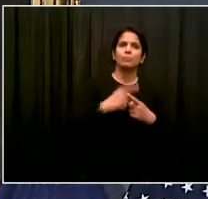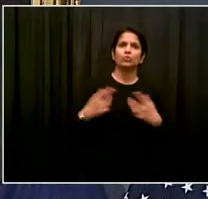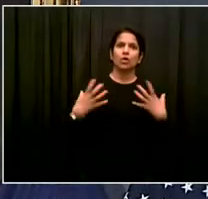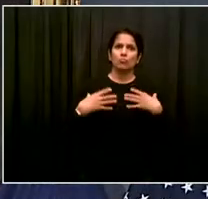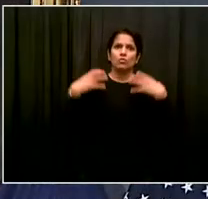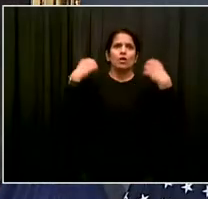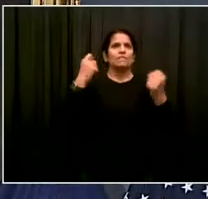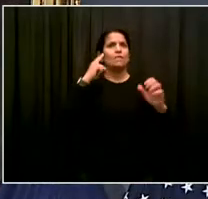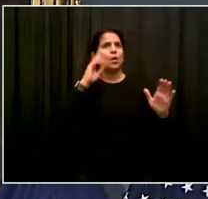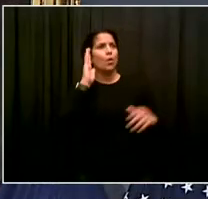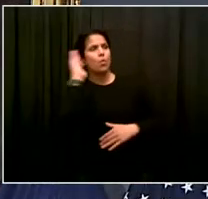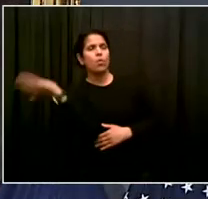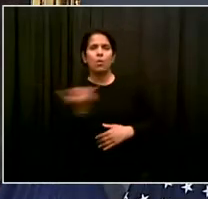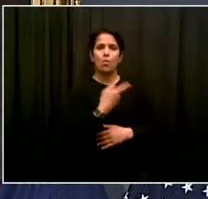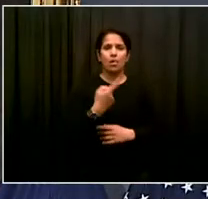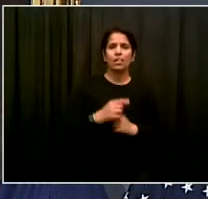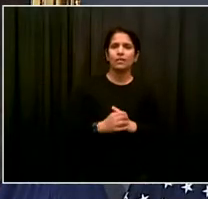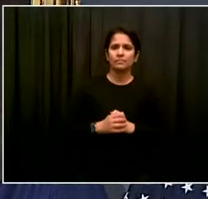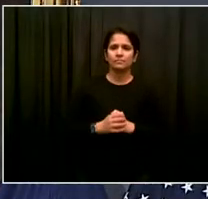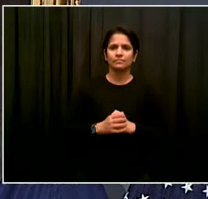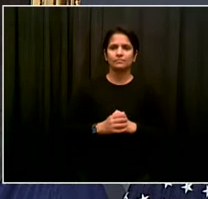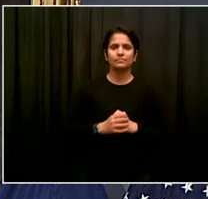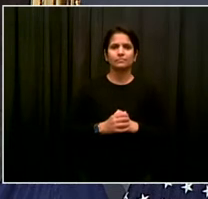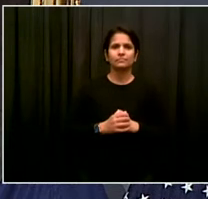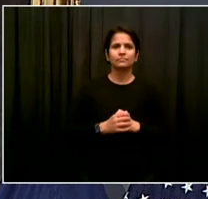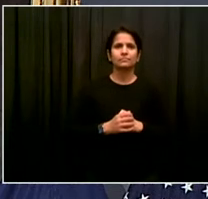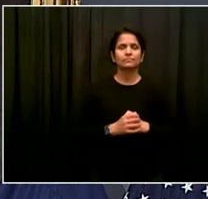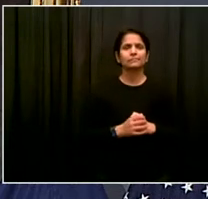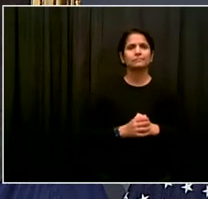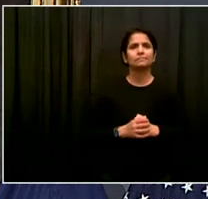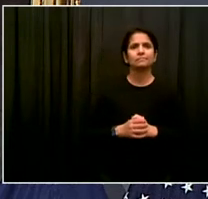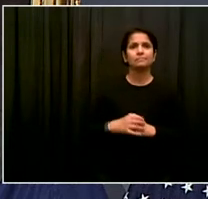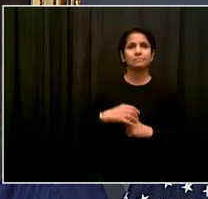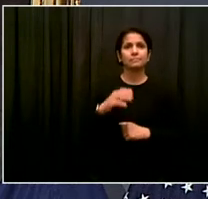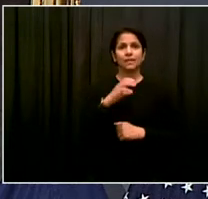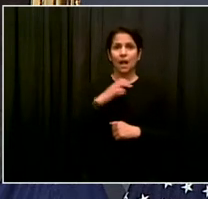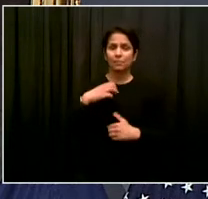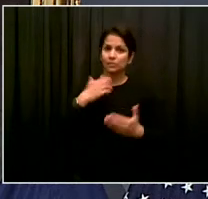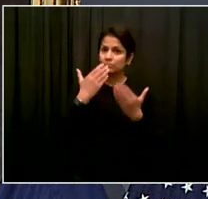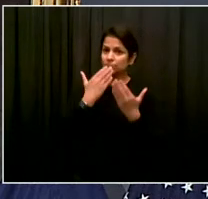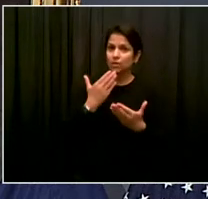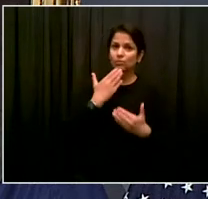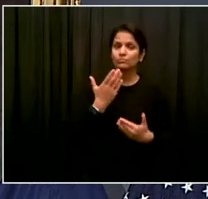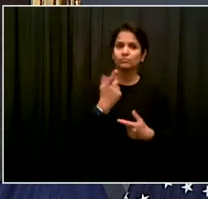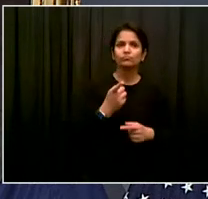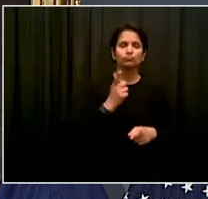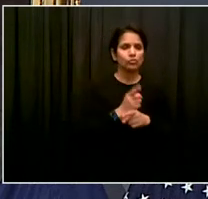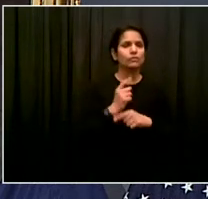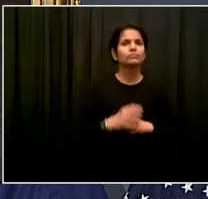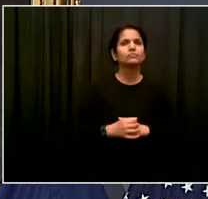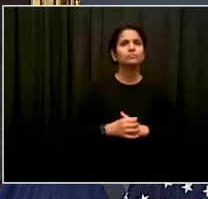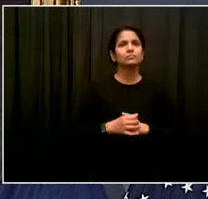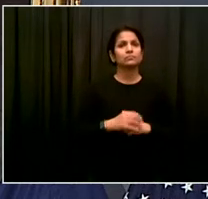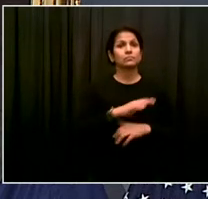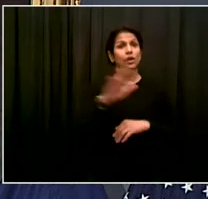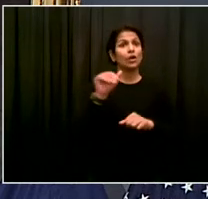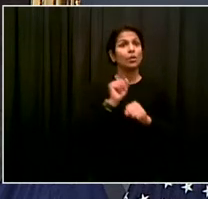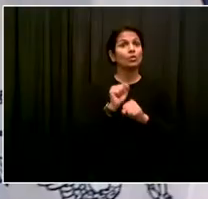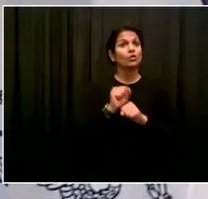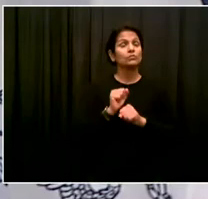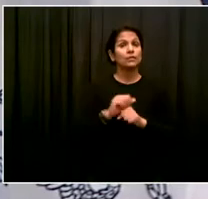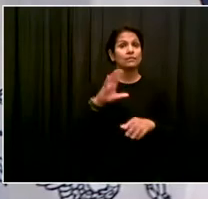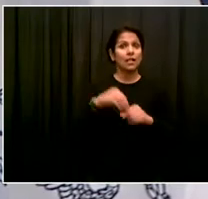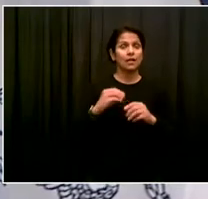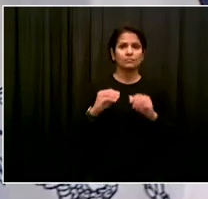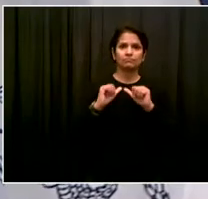much, Commissioner. Hey, Commissioner, I loved what you said. It's true. Department of Sanitation is in the sustainability business and has been a leader in this